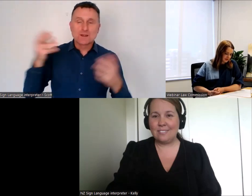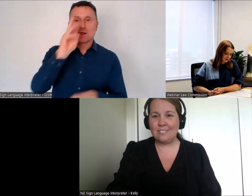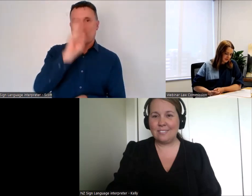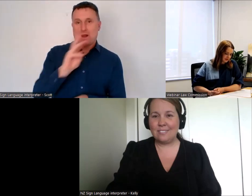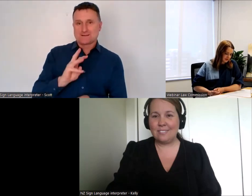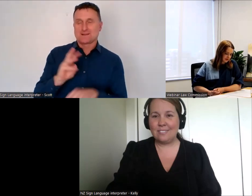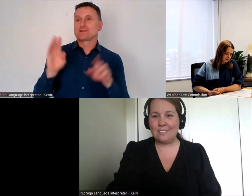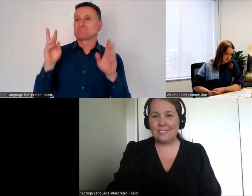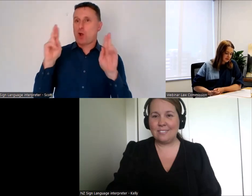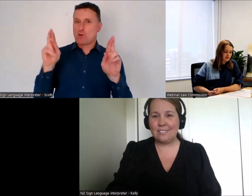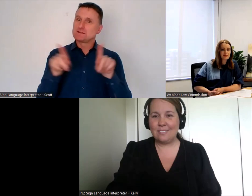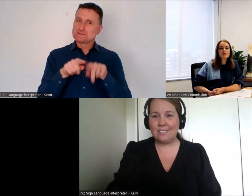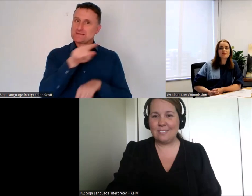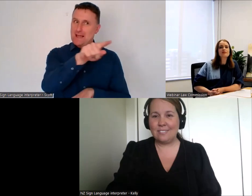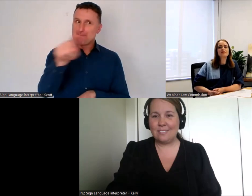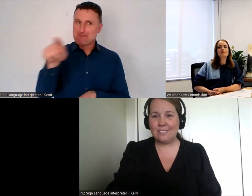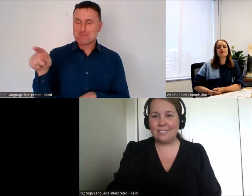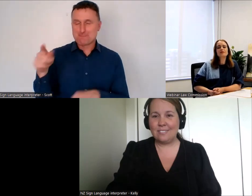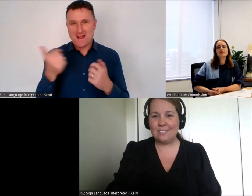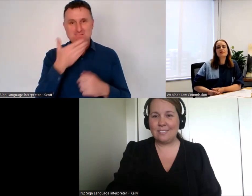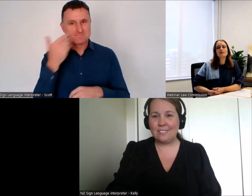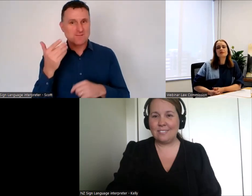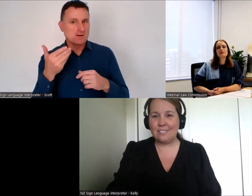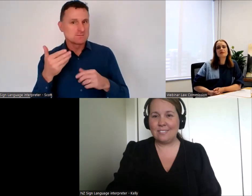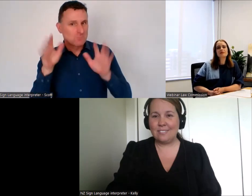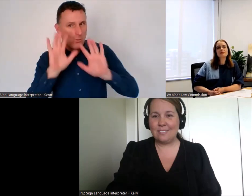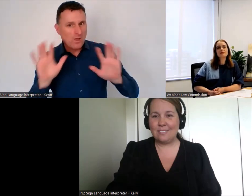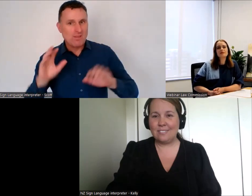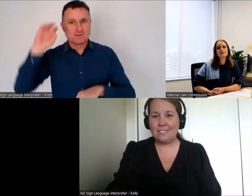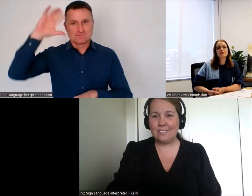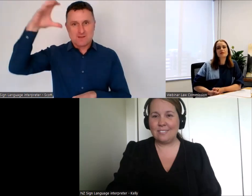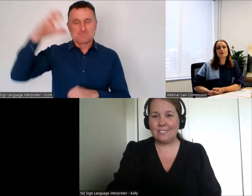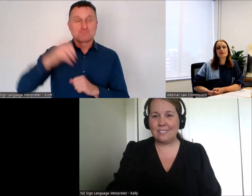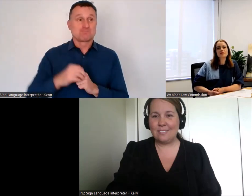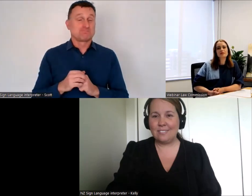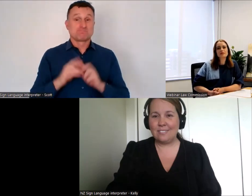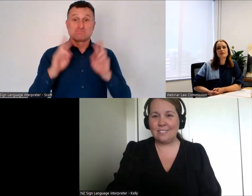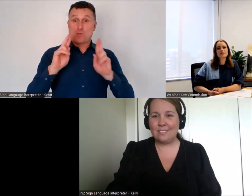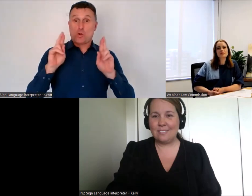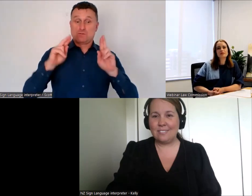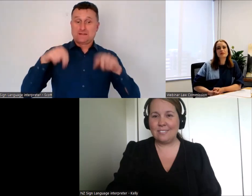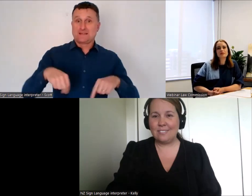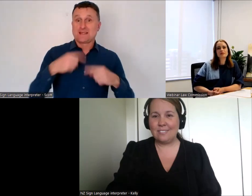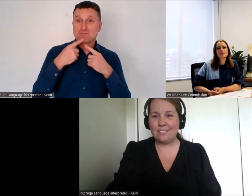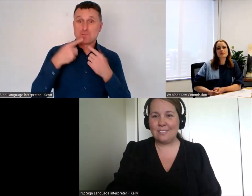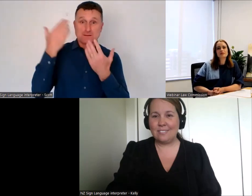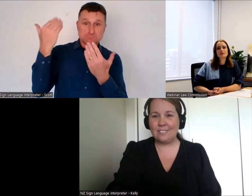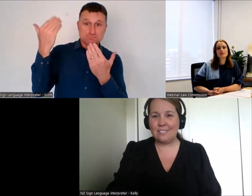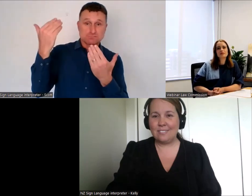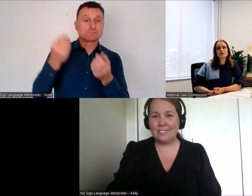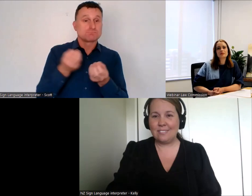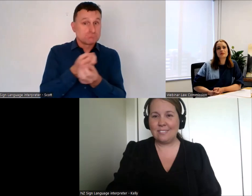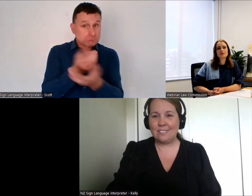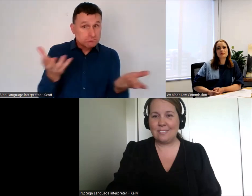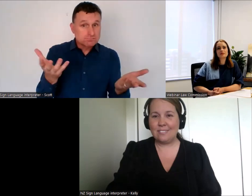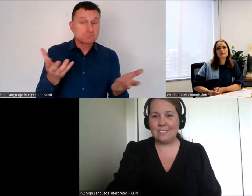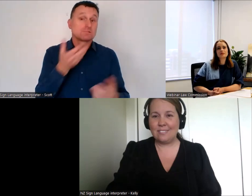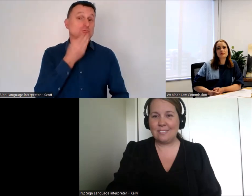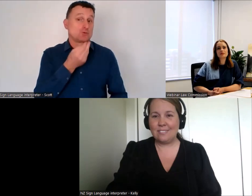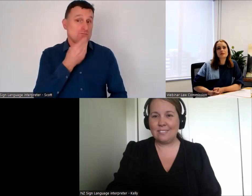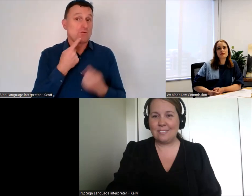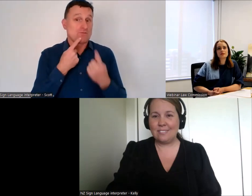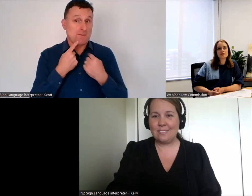We hope this has been helpful and we very much look forward to your submissions. So thank you